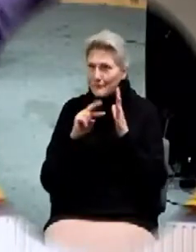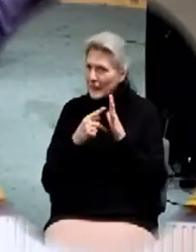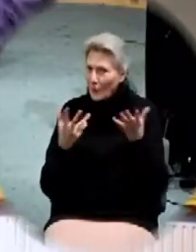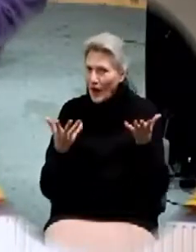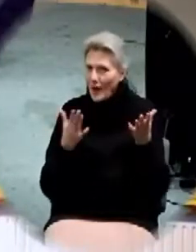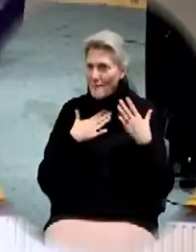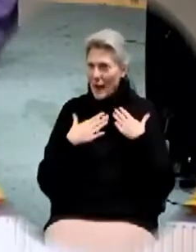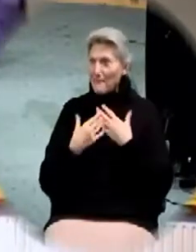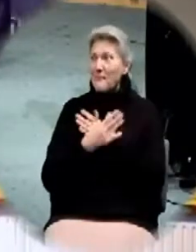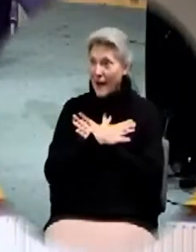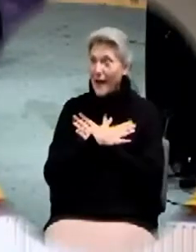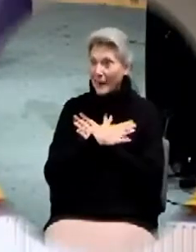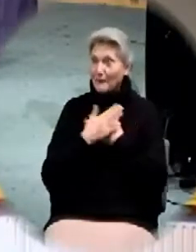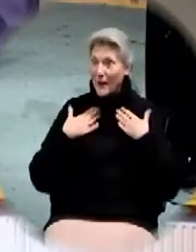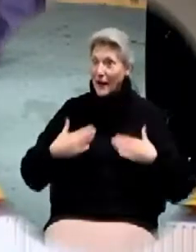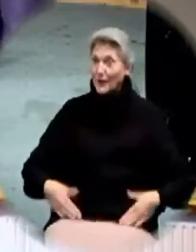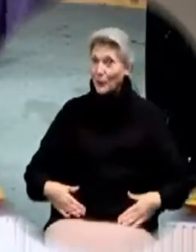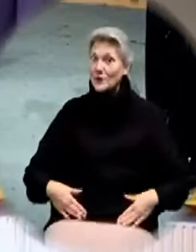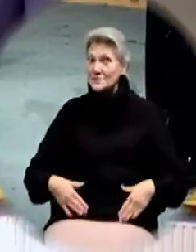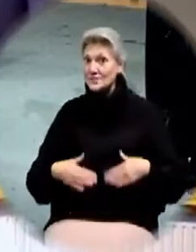My body was at rest.